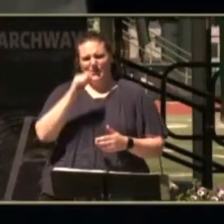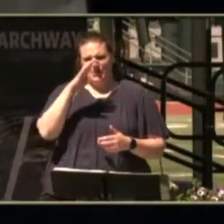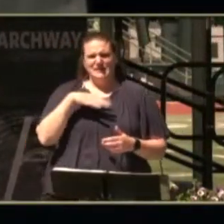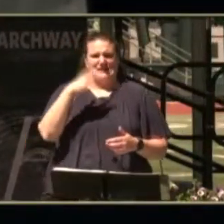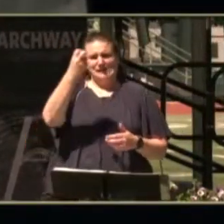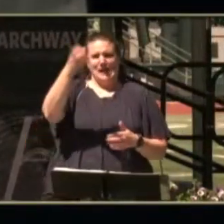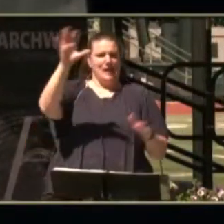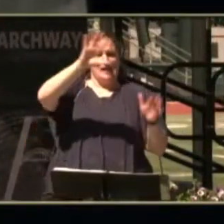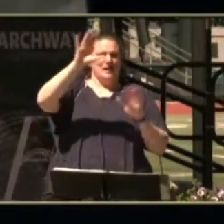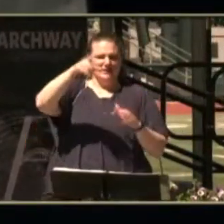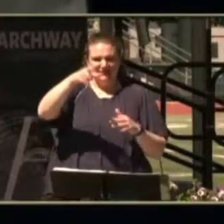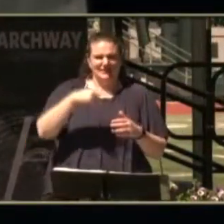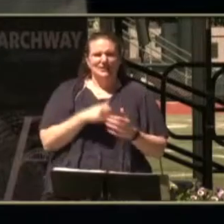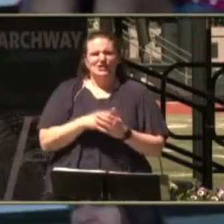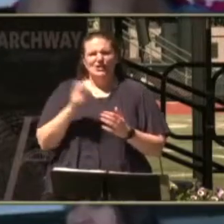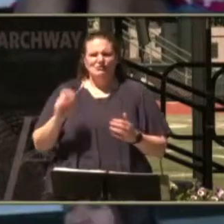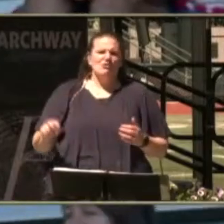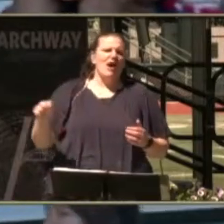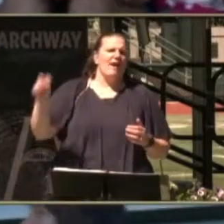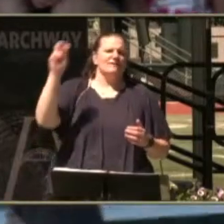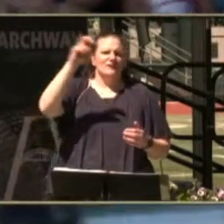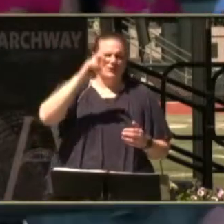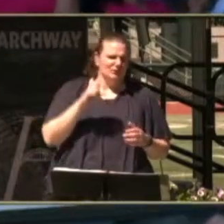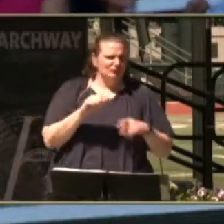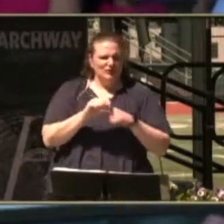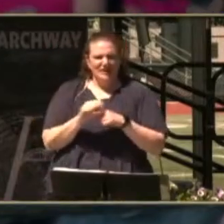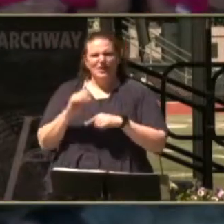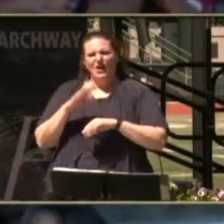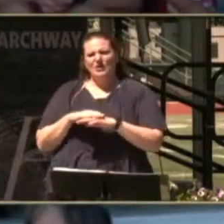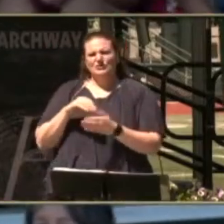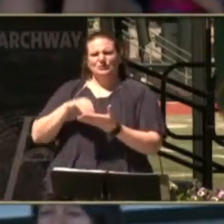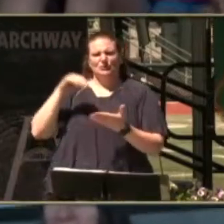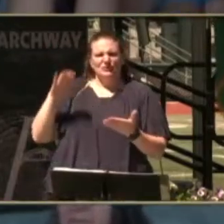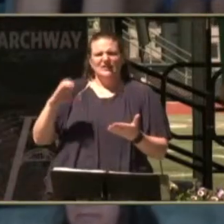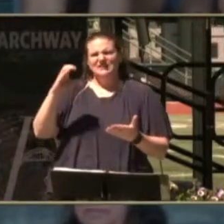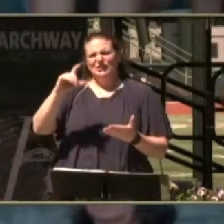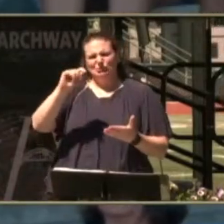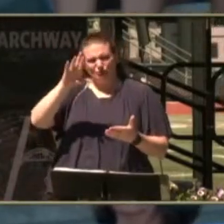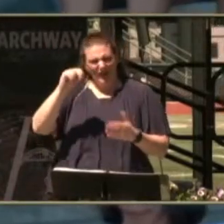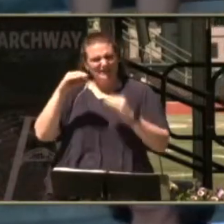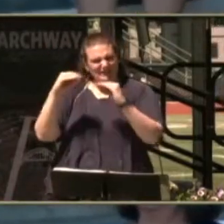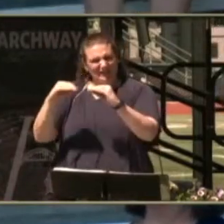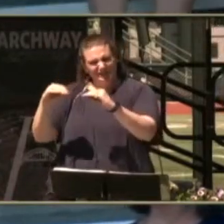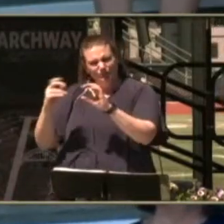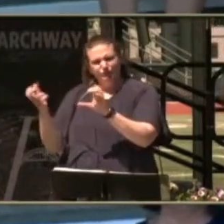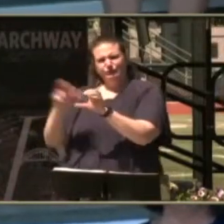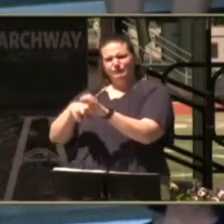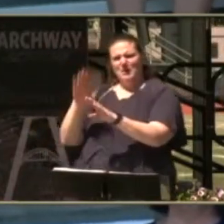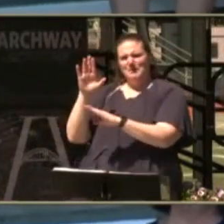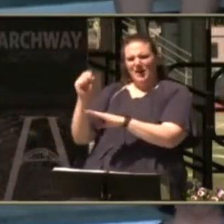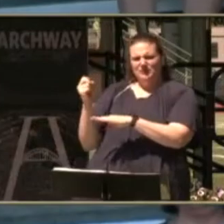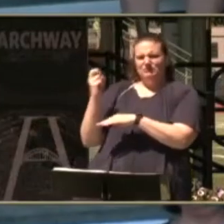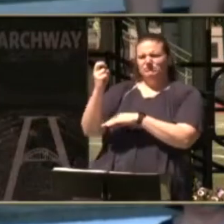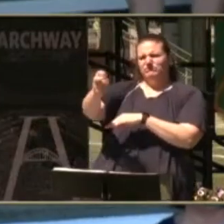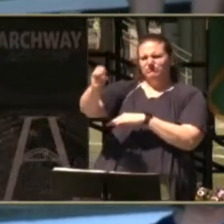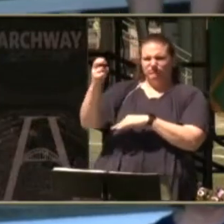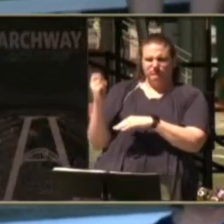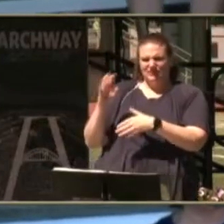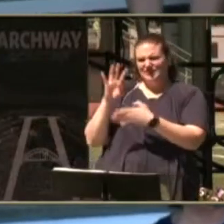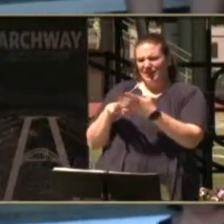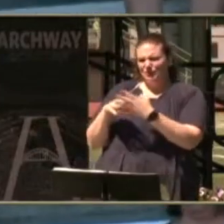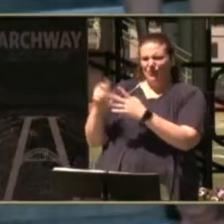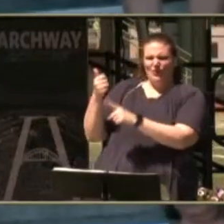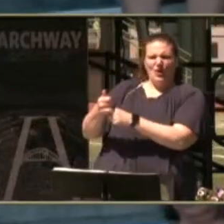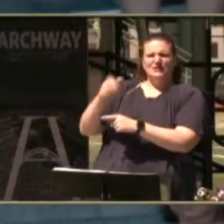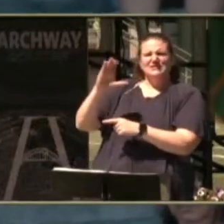she travel trains all our students on c-tran and teaches them how to ride the buses back and forth how to schedule their